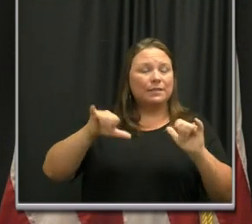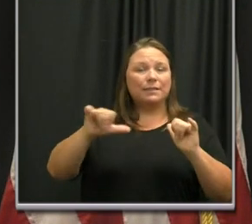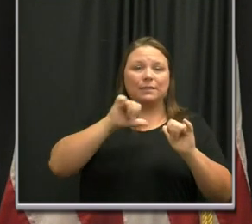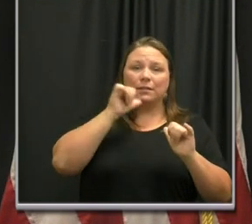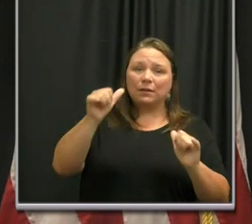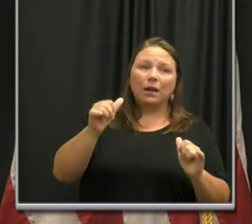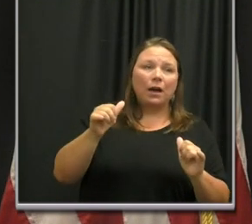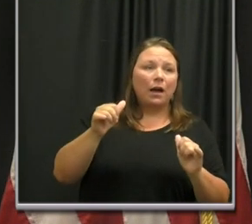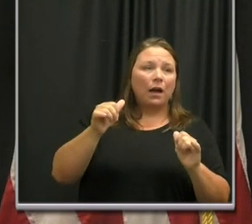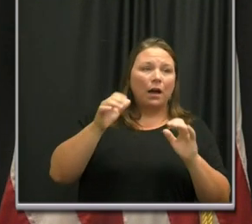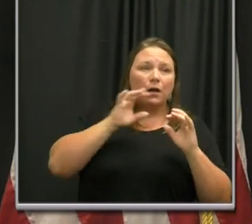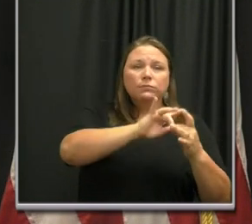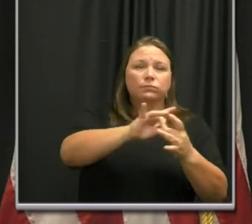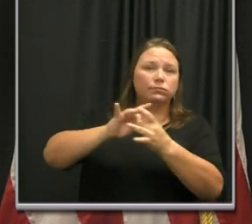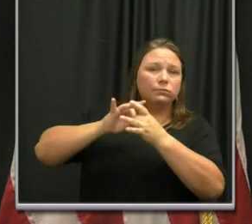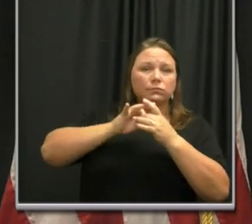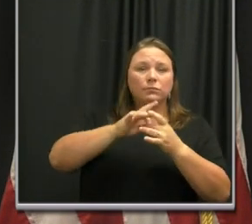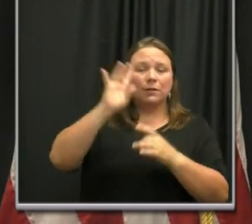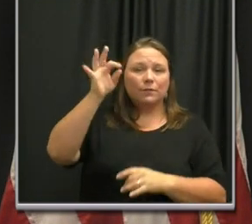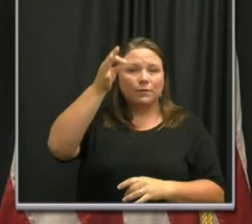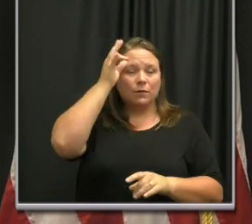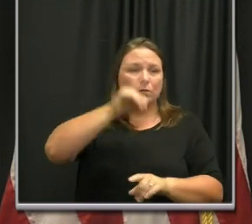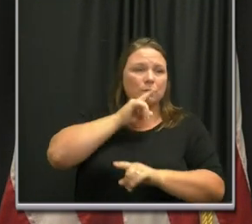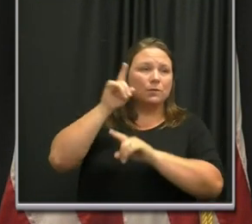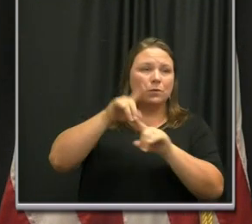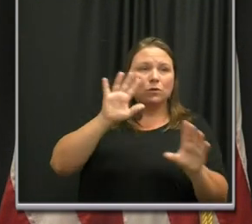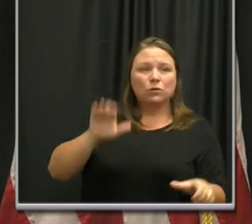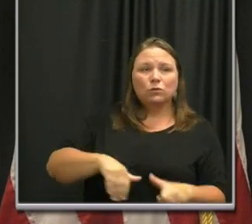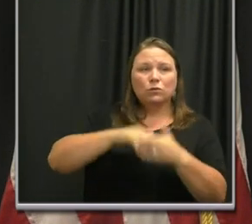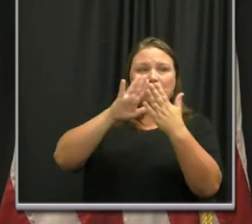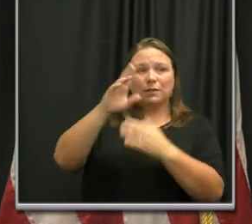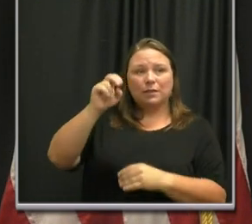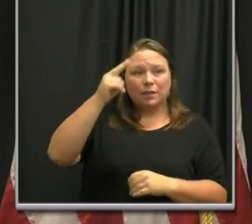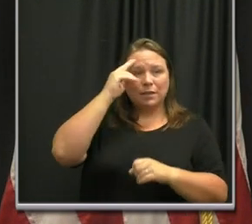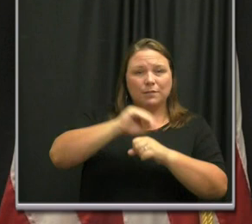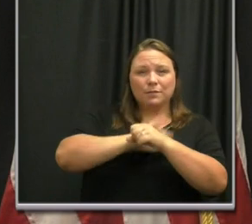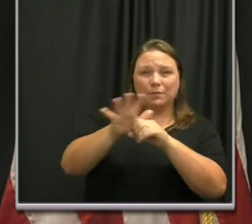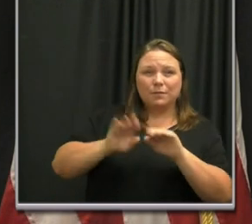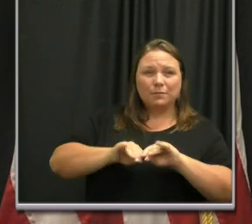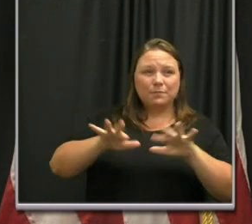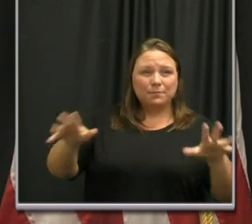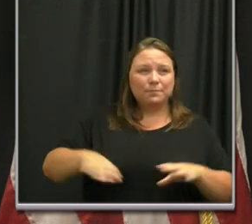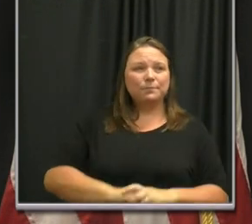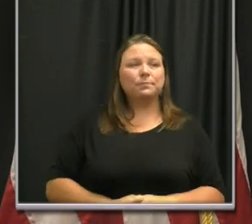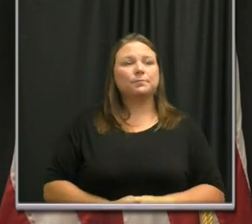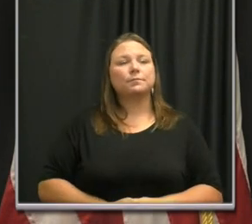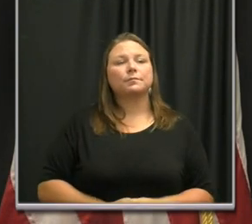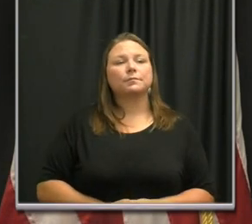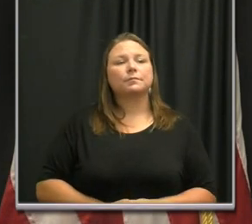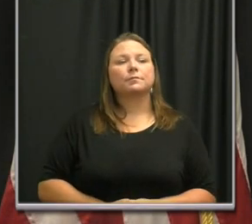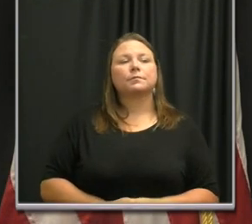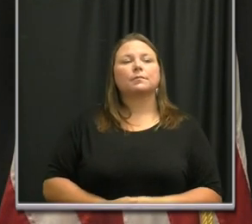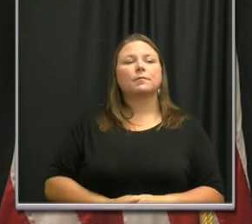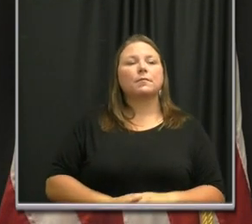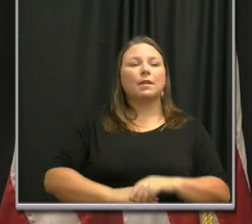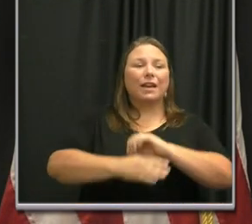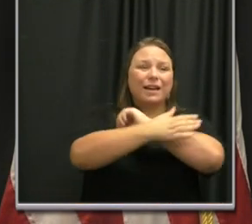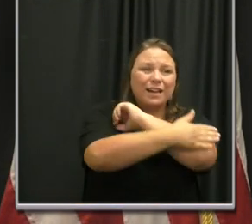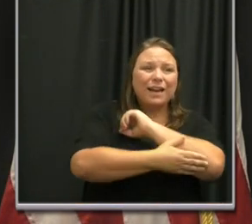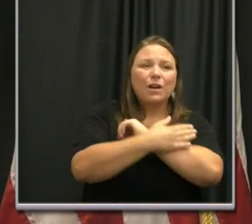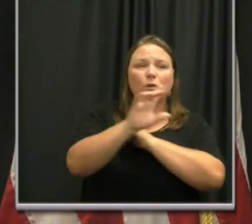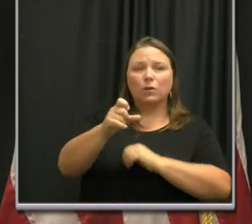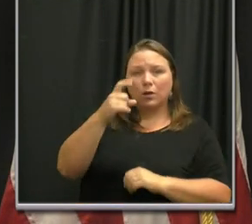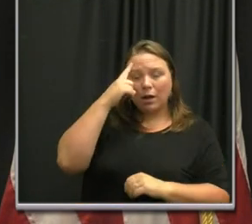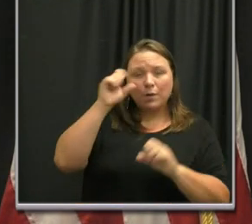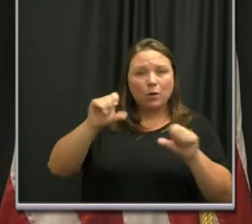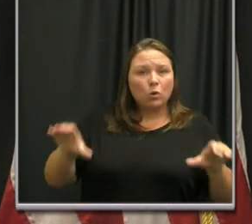a coordinated federal response to address the national coronavirus outbreak. County governments can